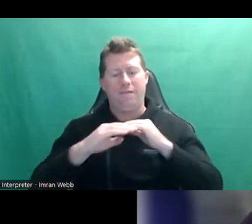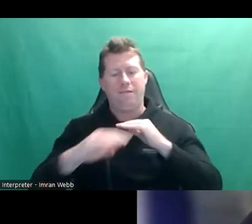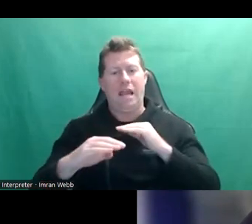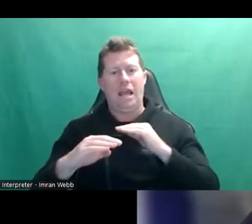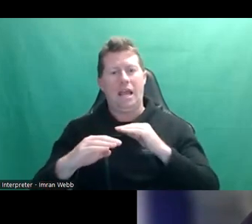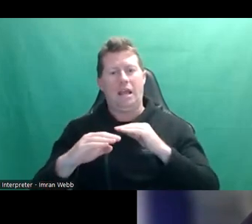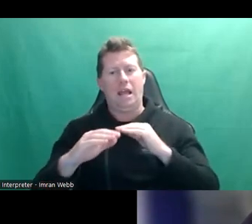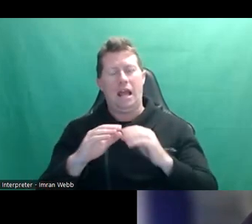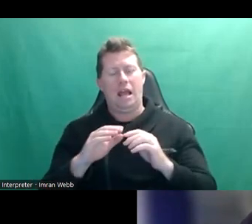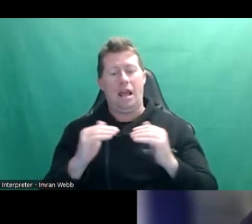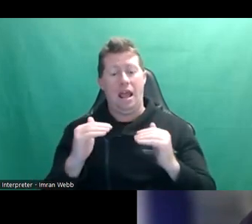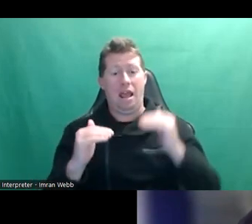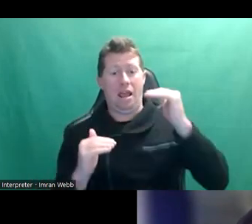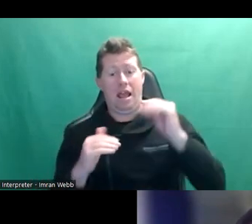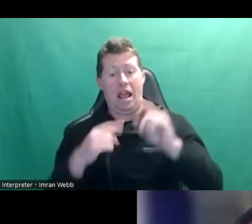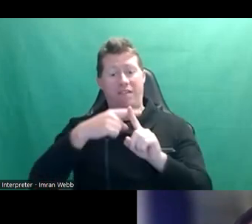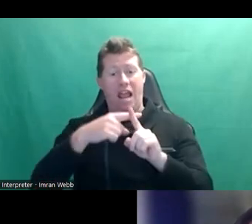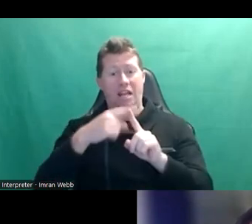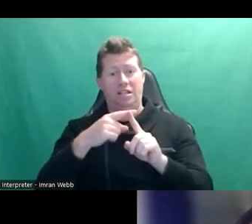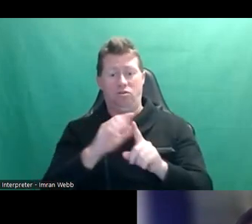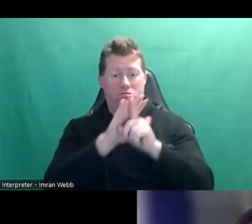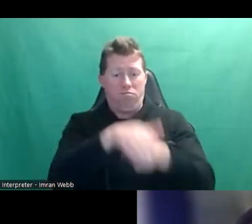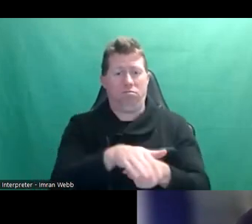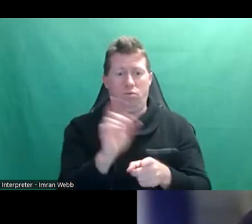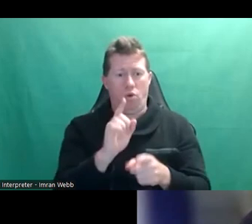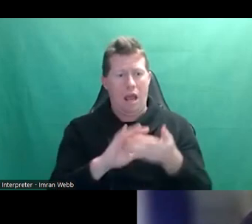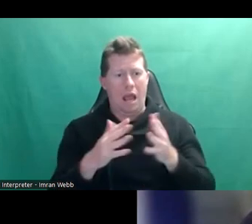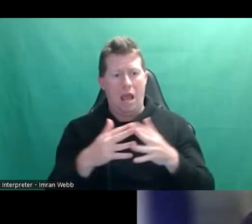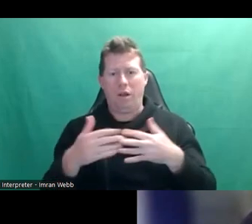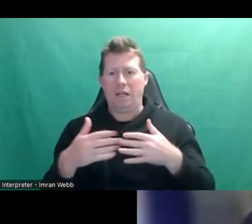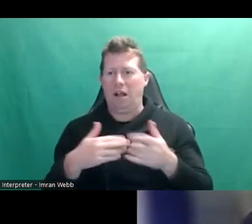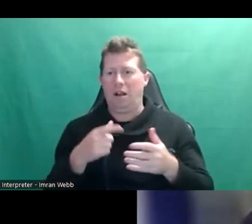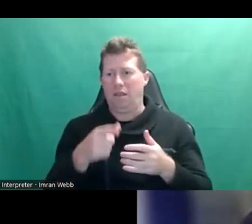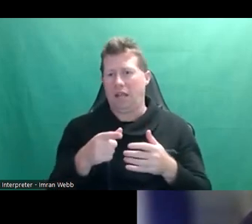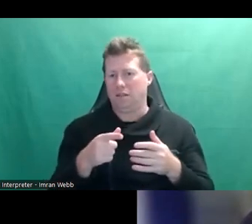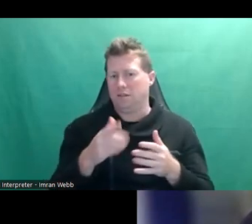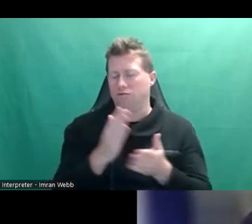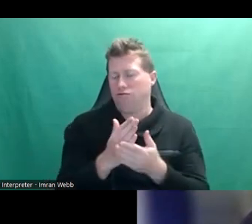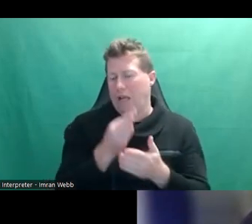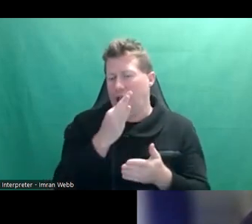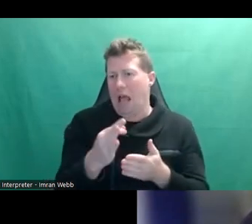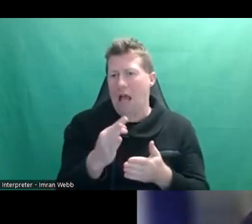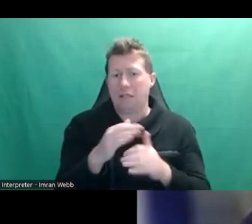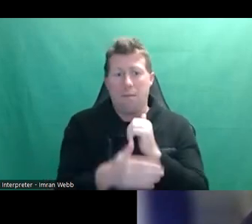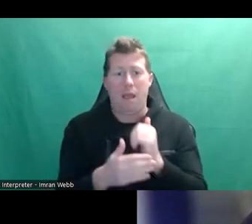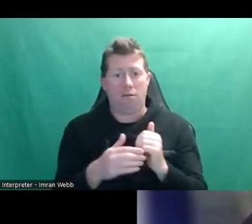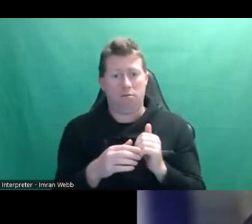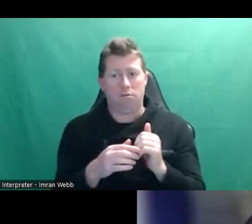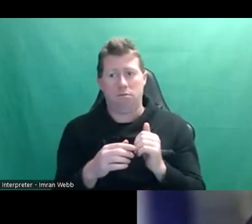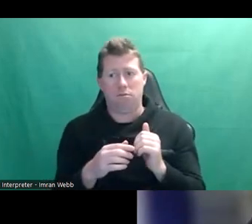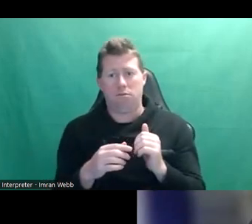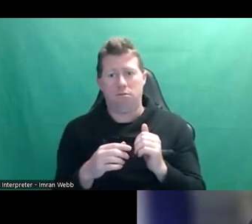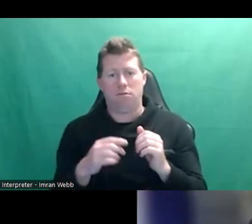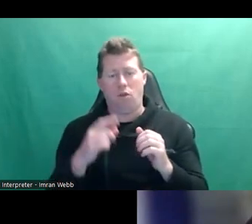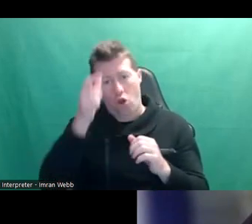over you have you come across and how should you deal with it? So I think this is a question basically explicitly asking about that concept of